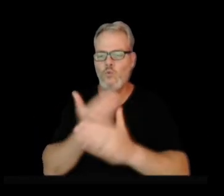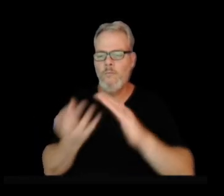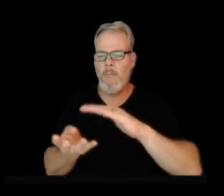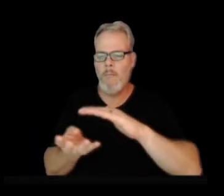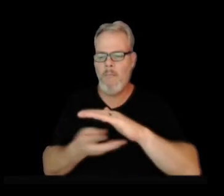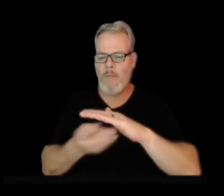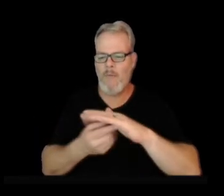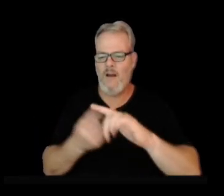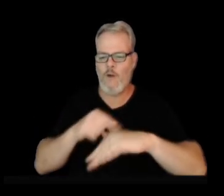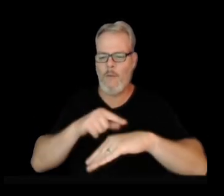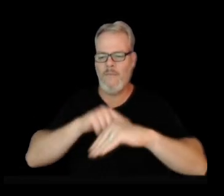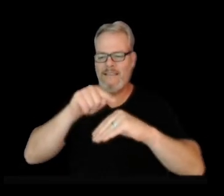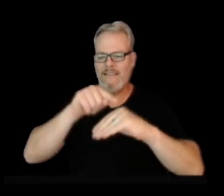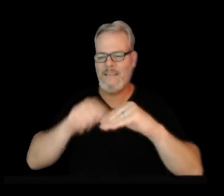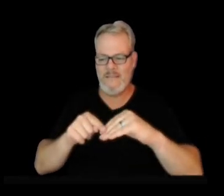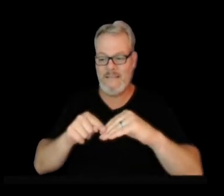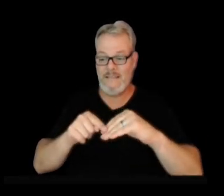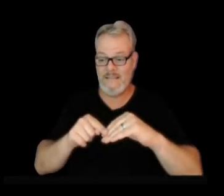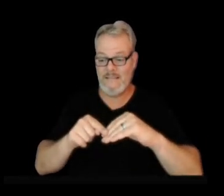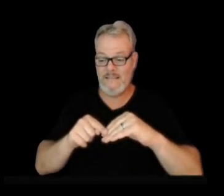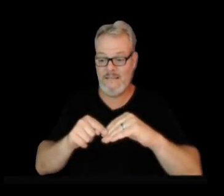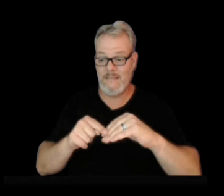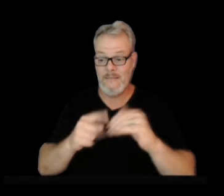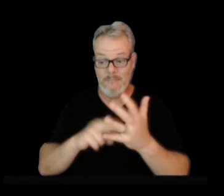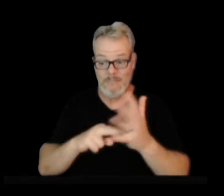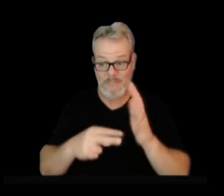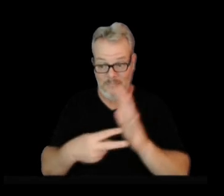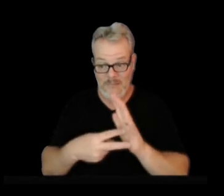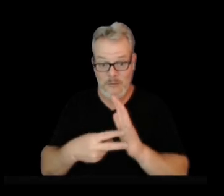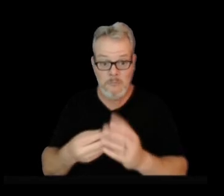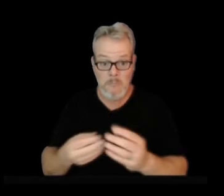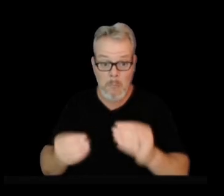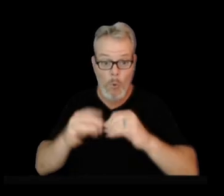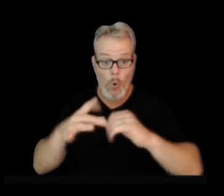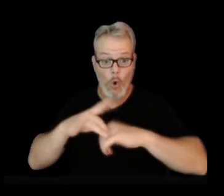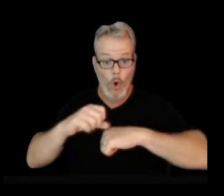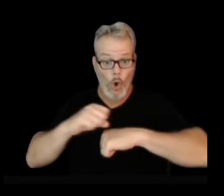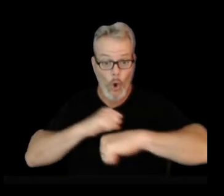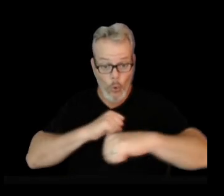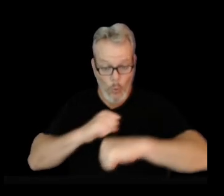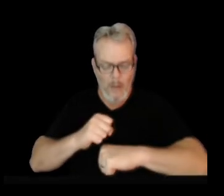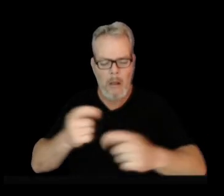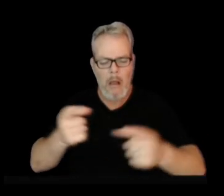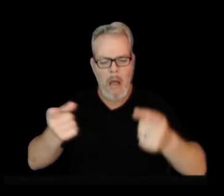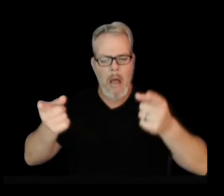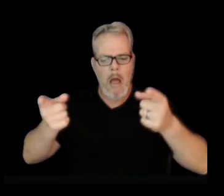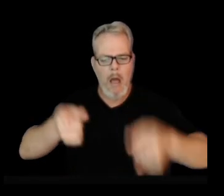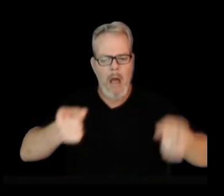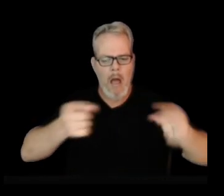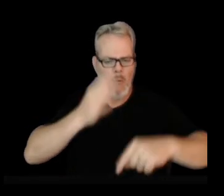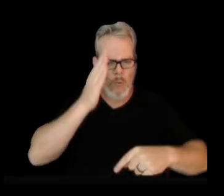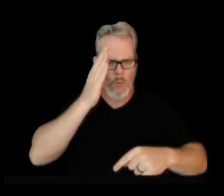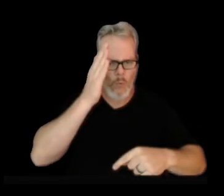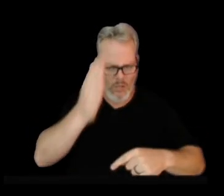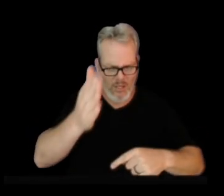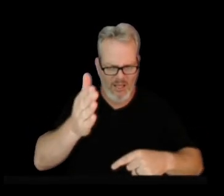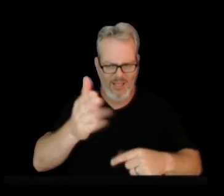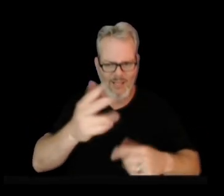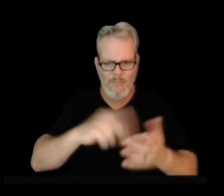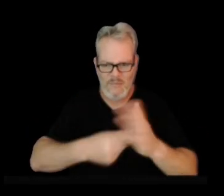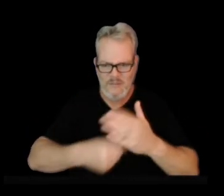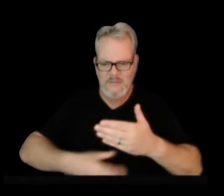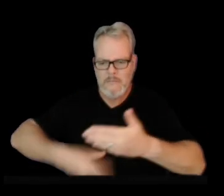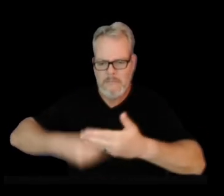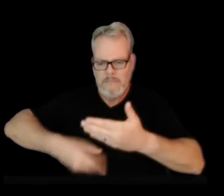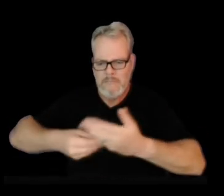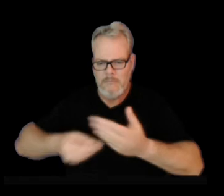And in conclusion, additional swarms may occur with little or no warning and result in either intrusion of additional magma